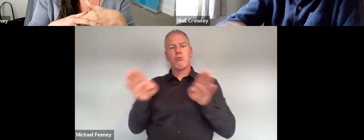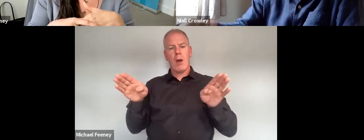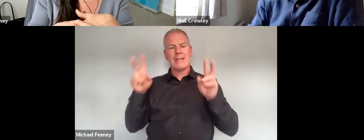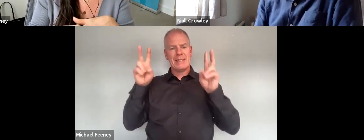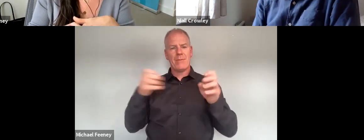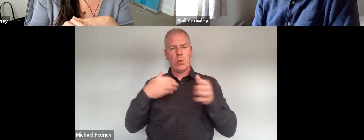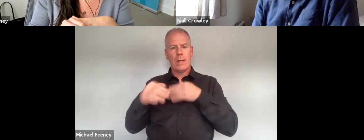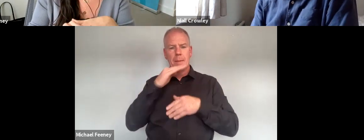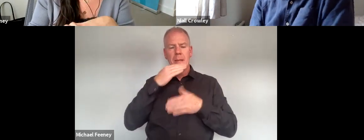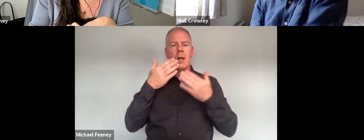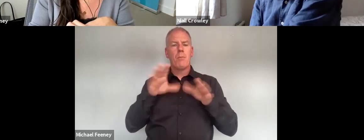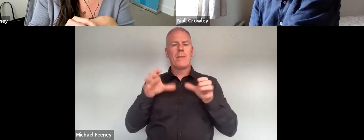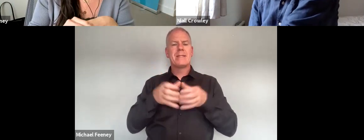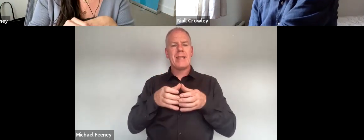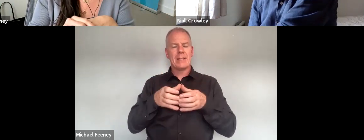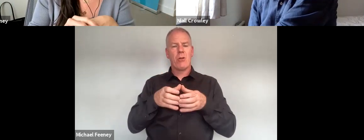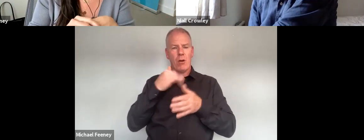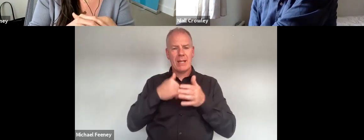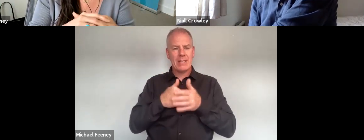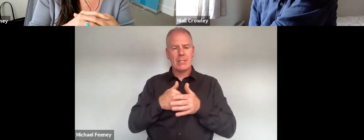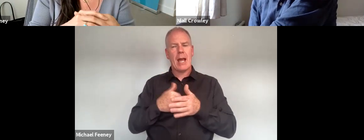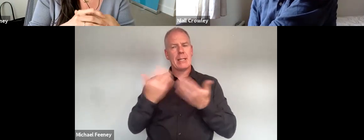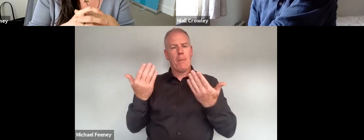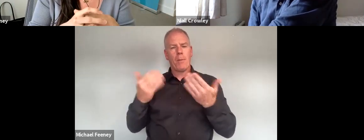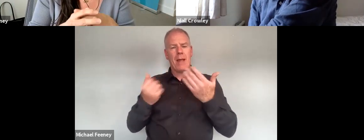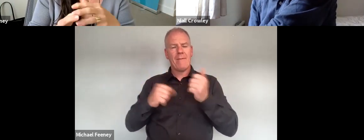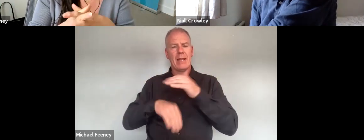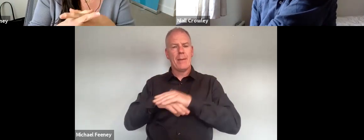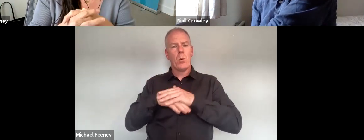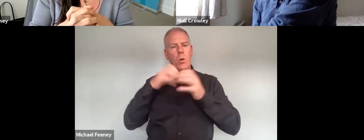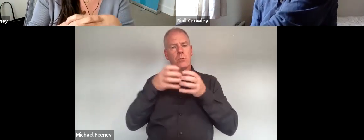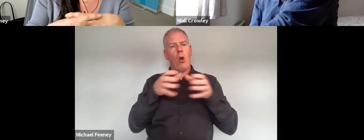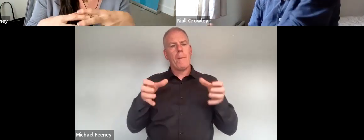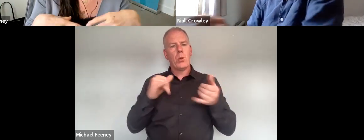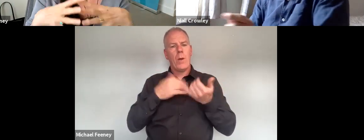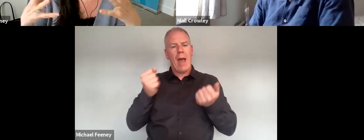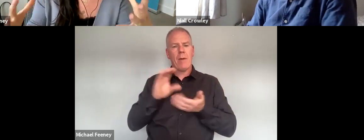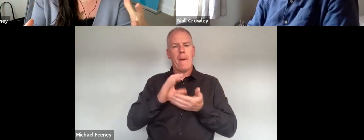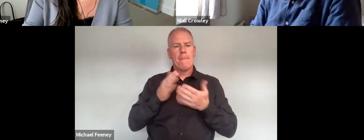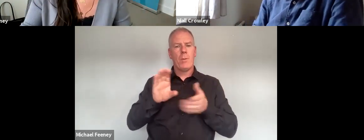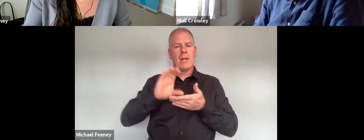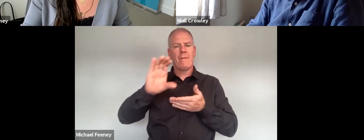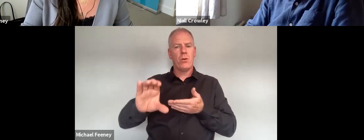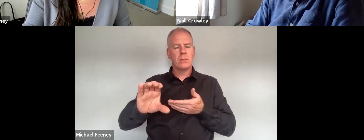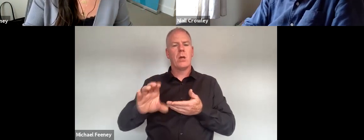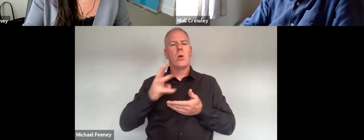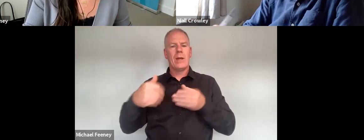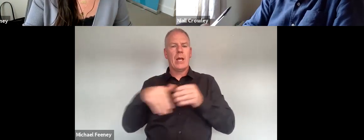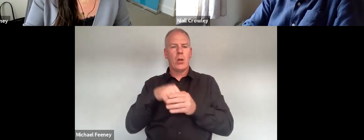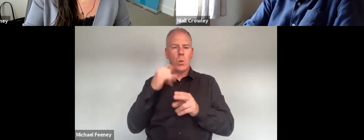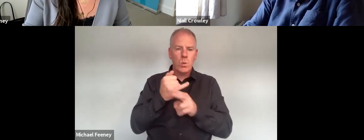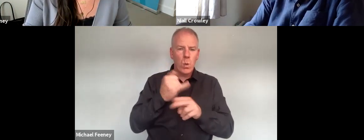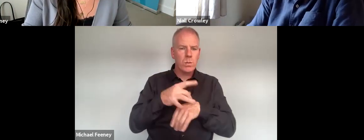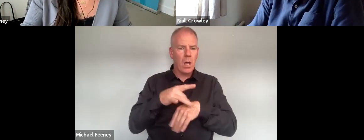sector body so at the moment it is limited but we would like to see it extended to those in receipt of public funds which would then incorporate schools hospitals